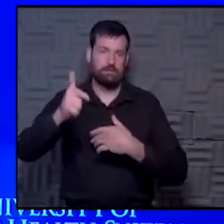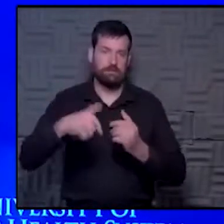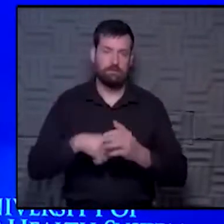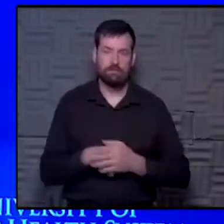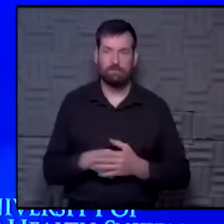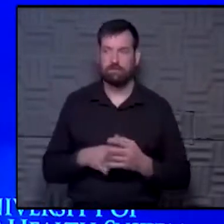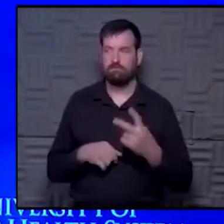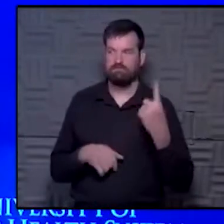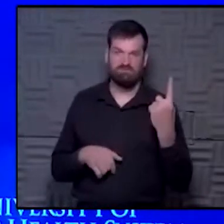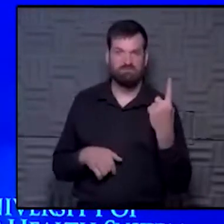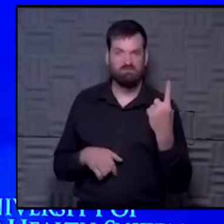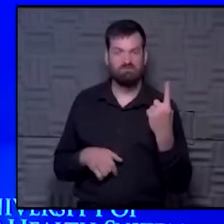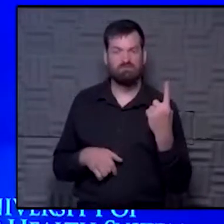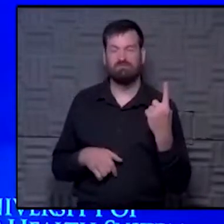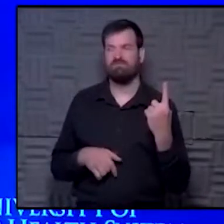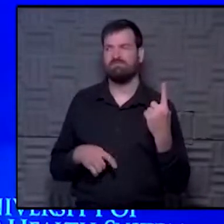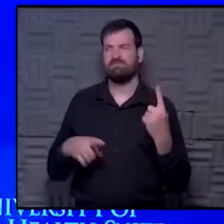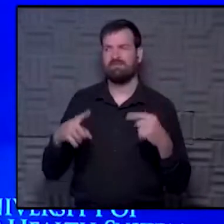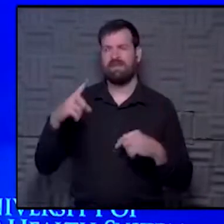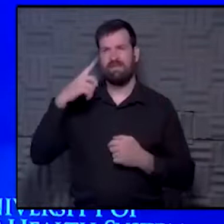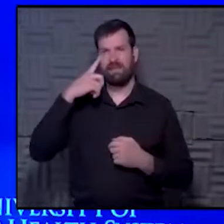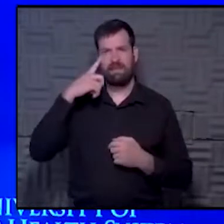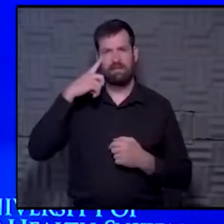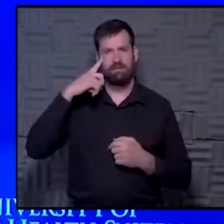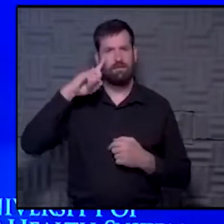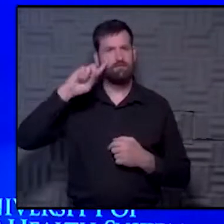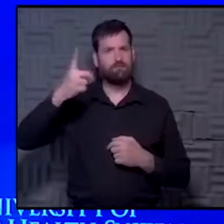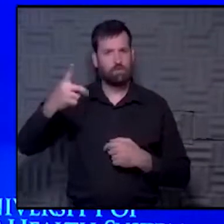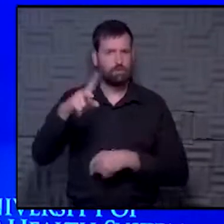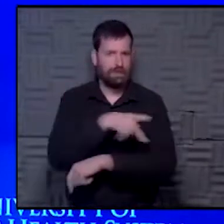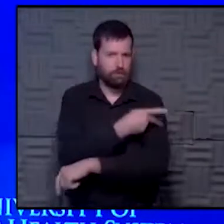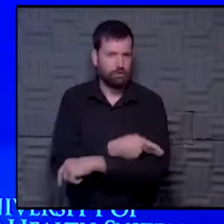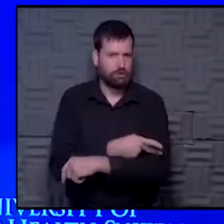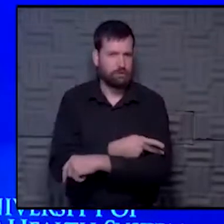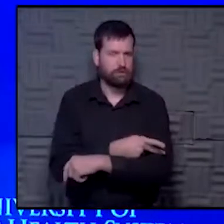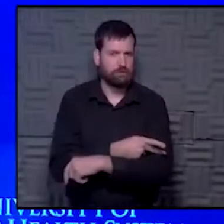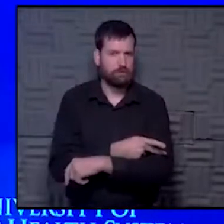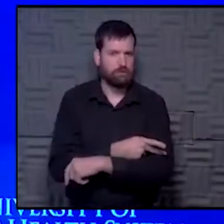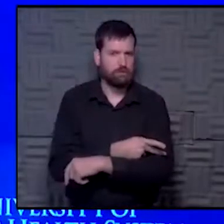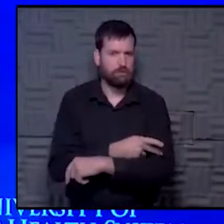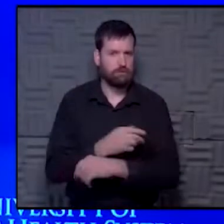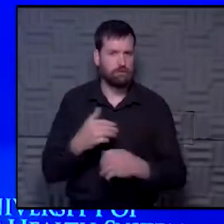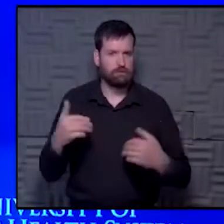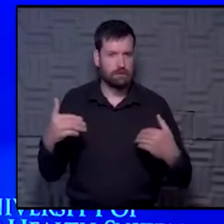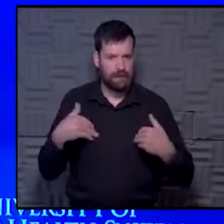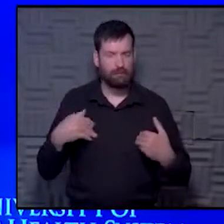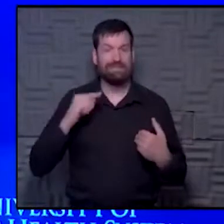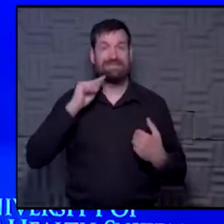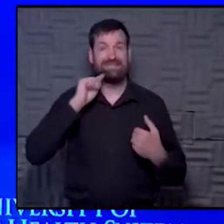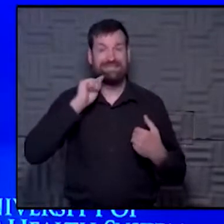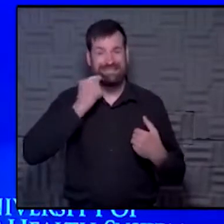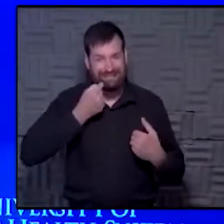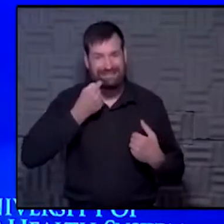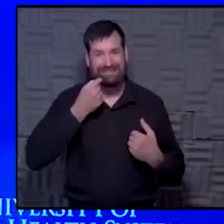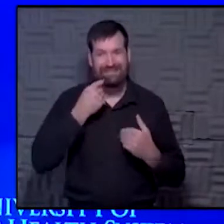This is actually probably the first patient that I'm aware of that had significant symptoms.